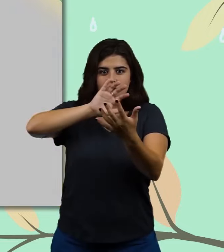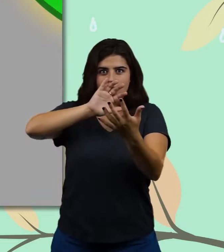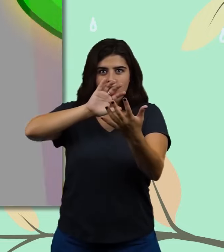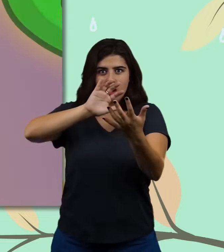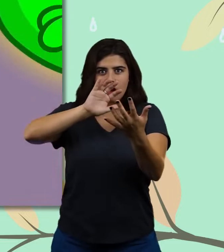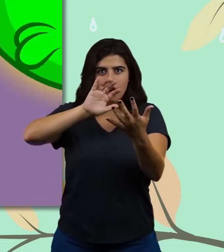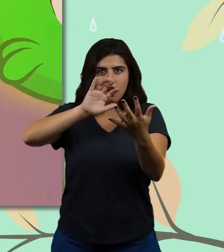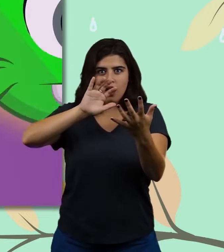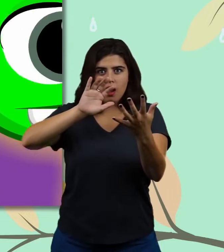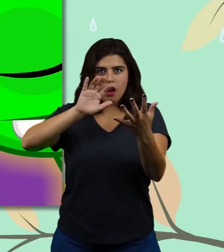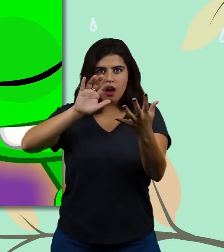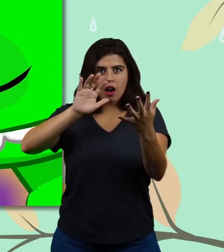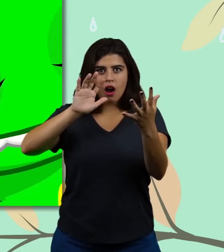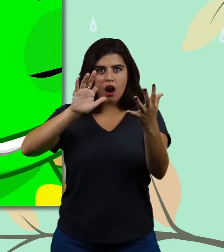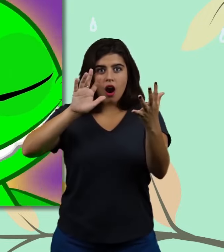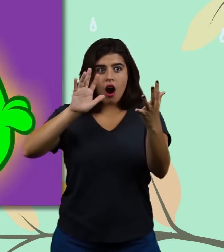great